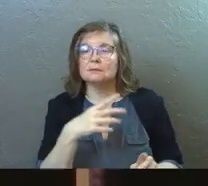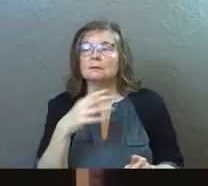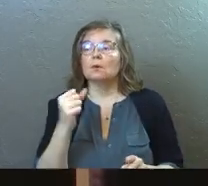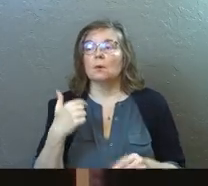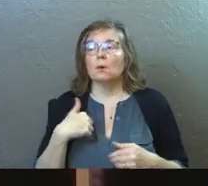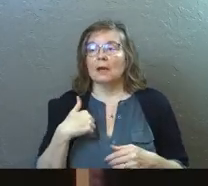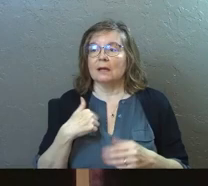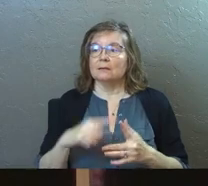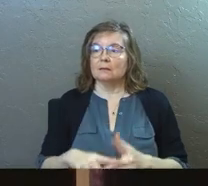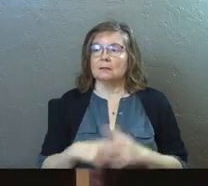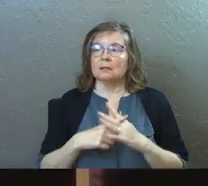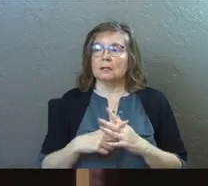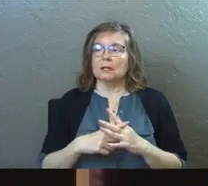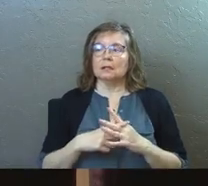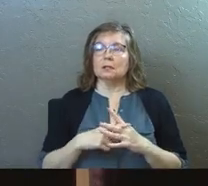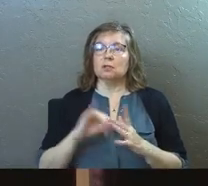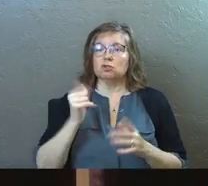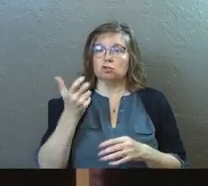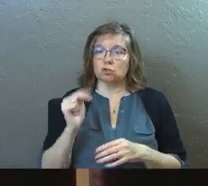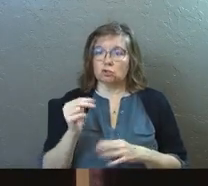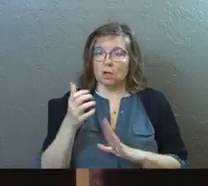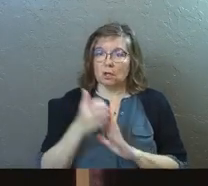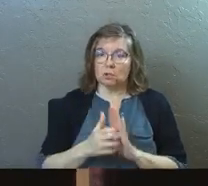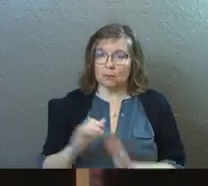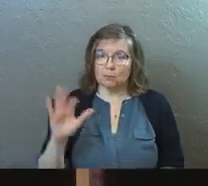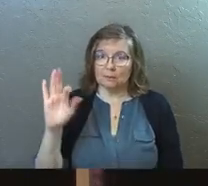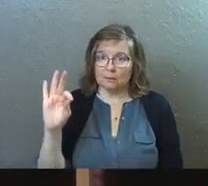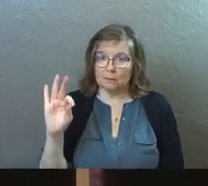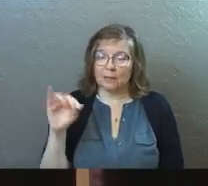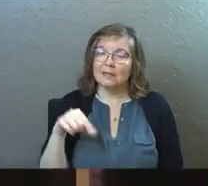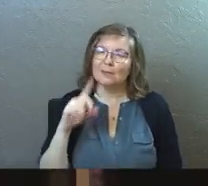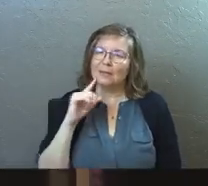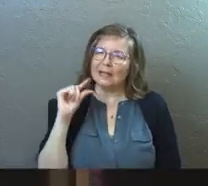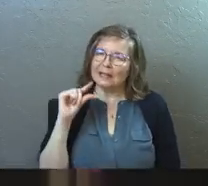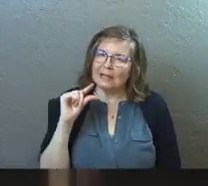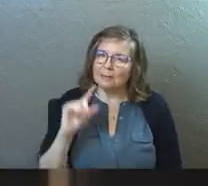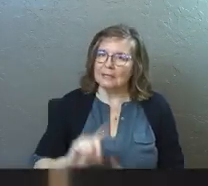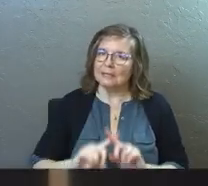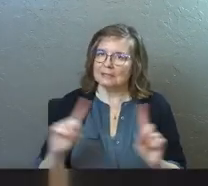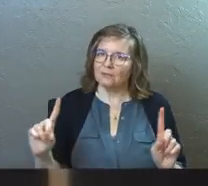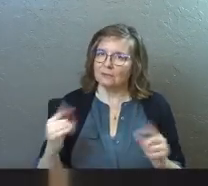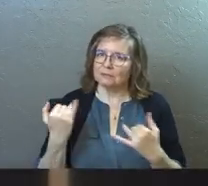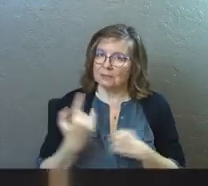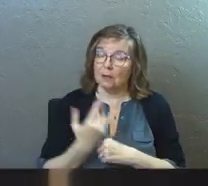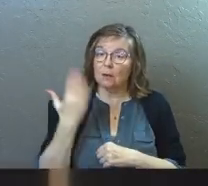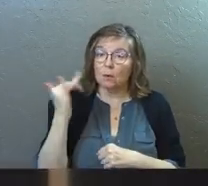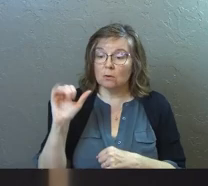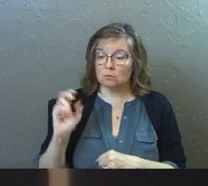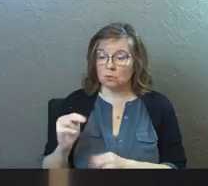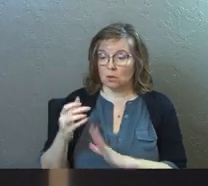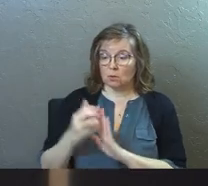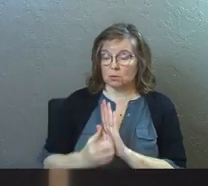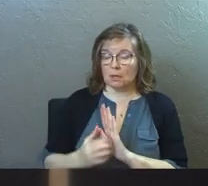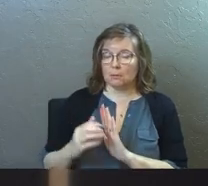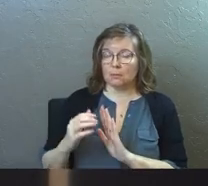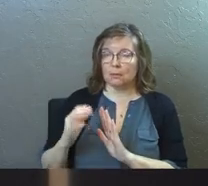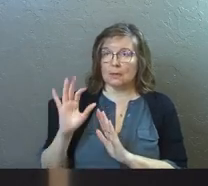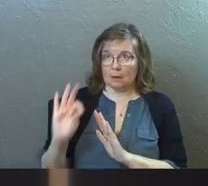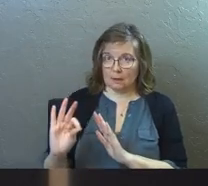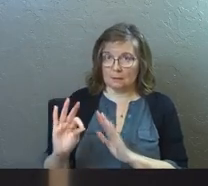And so I've got to begin us in John chapter 9. This one's going to be a little bit different today, because in John chapter